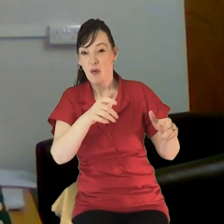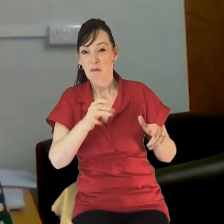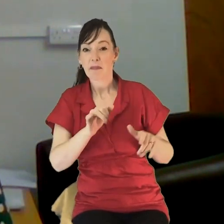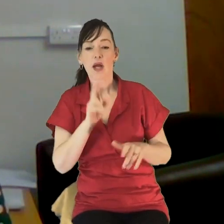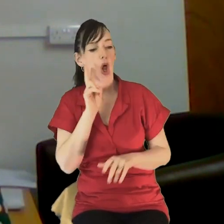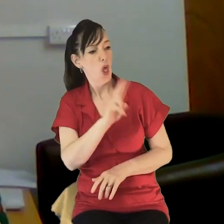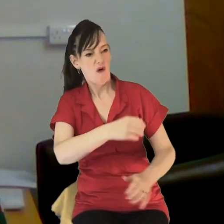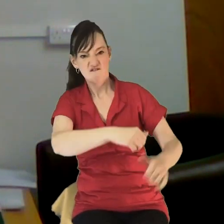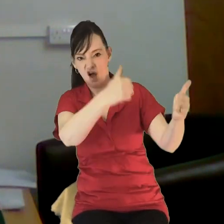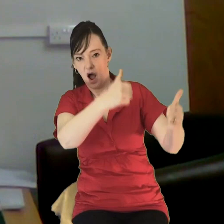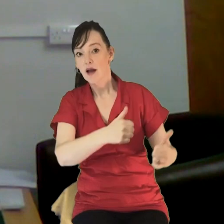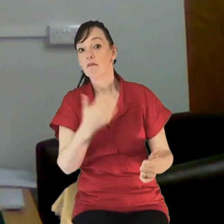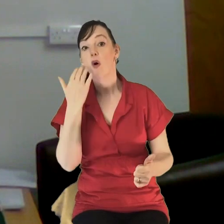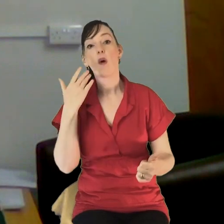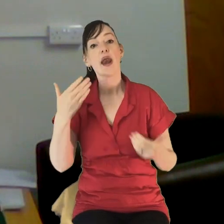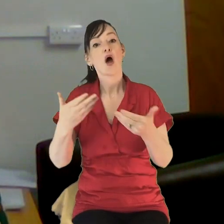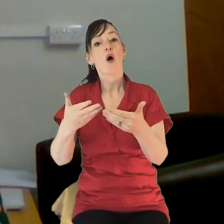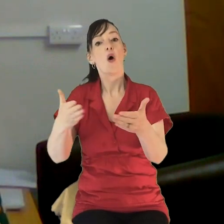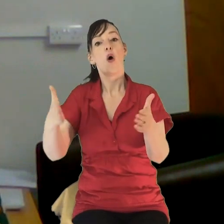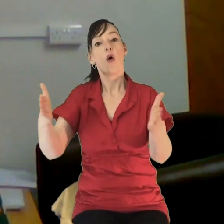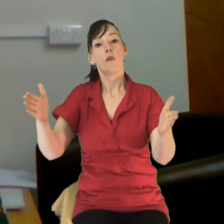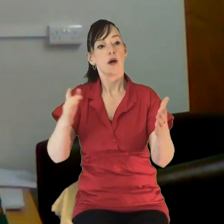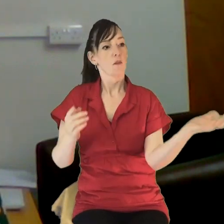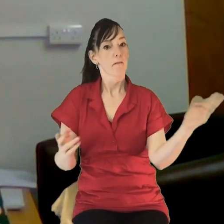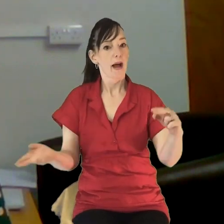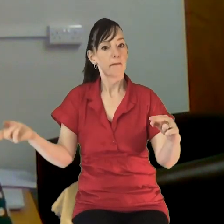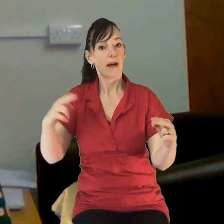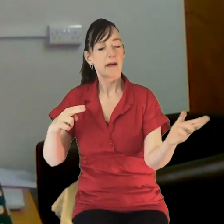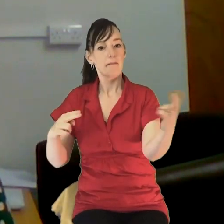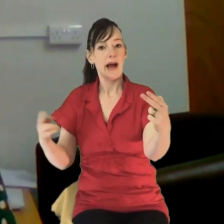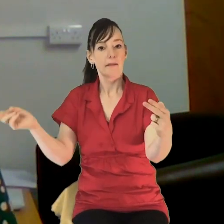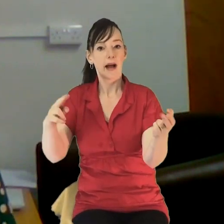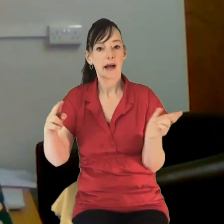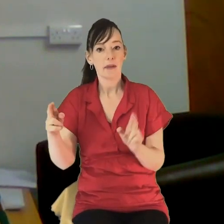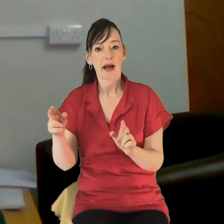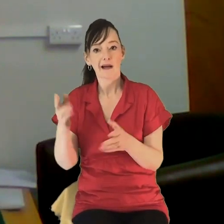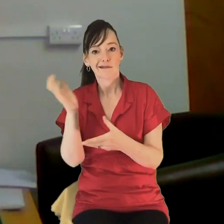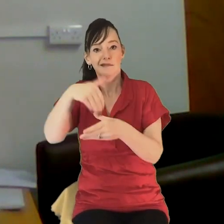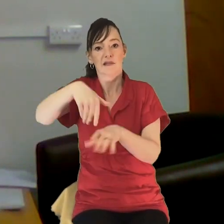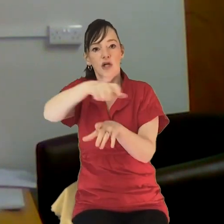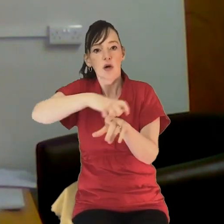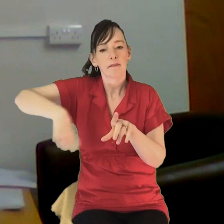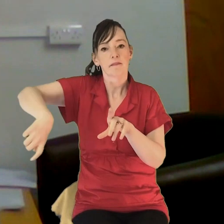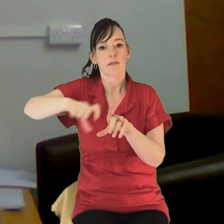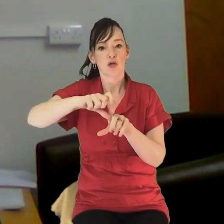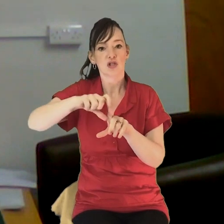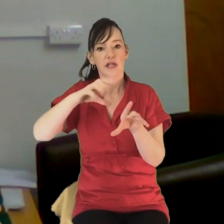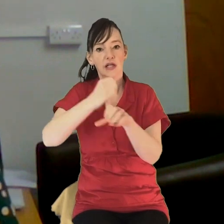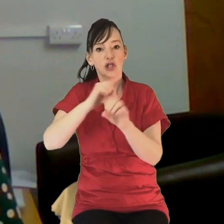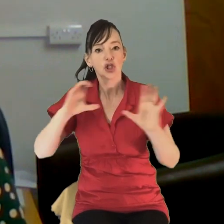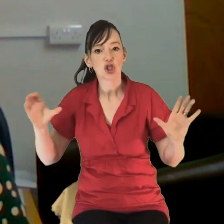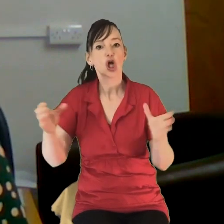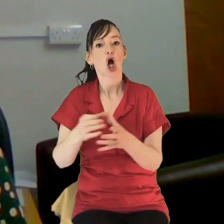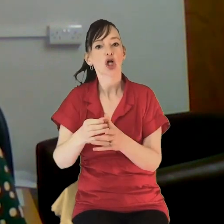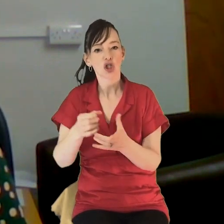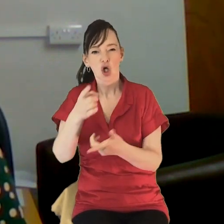think we might find as people rejoin some sense of community and come back into their community of